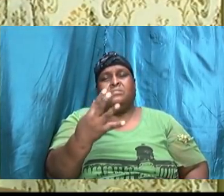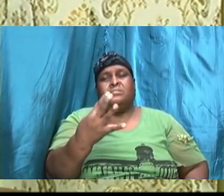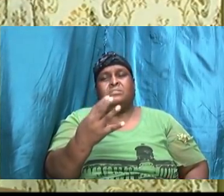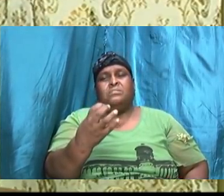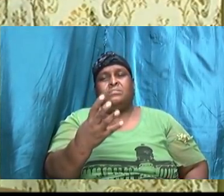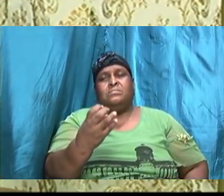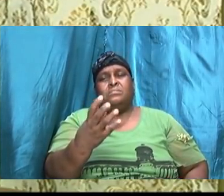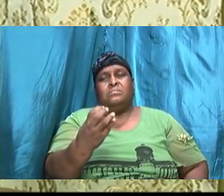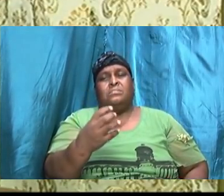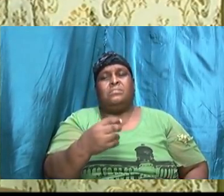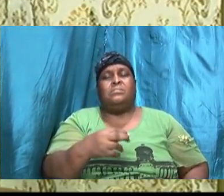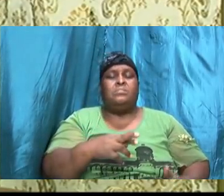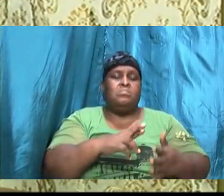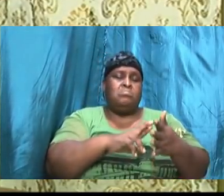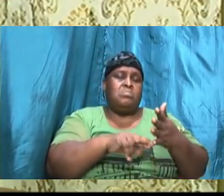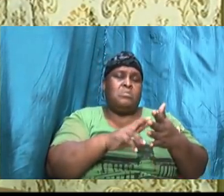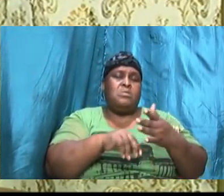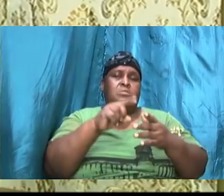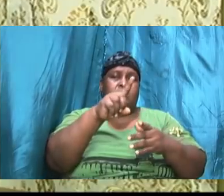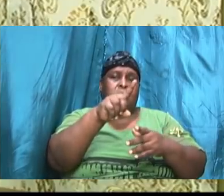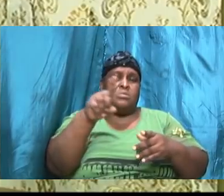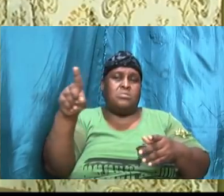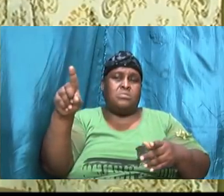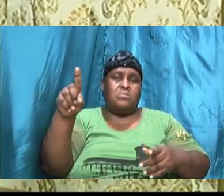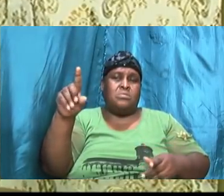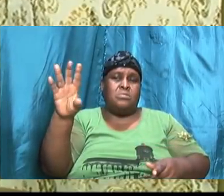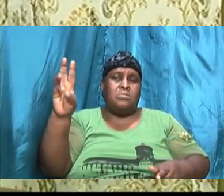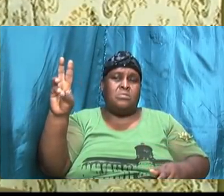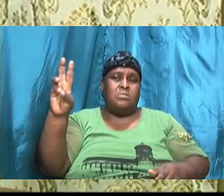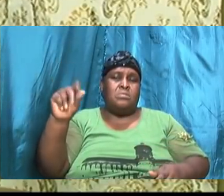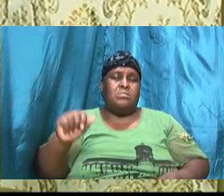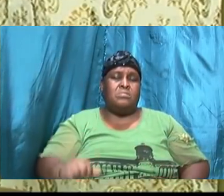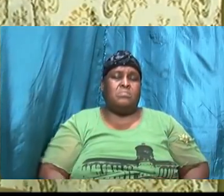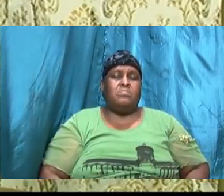and we'll be reading from verse 1 through to verse 6.